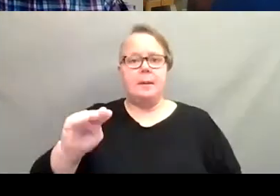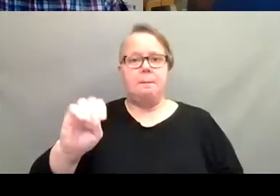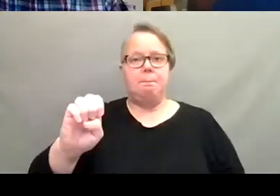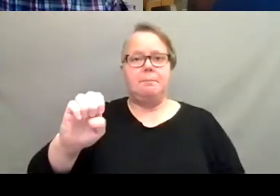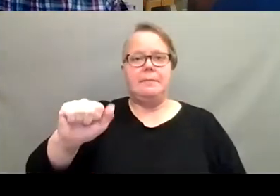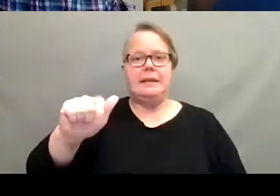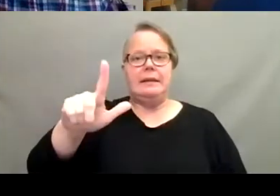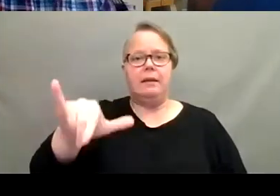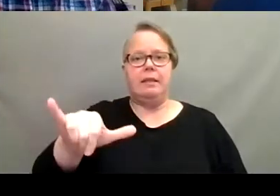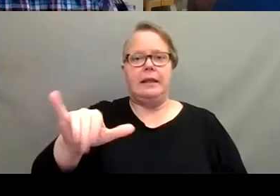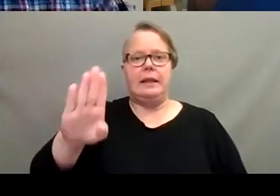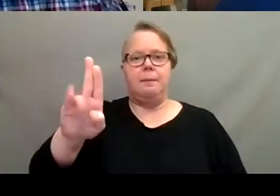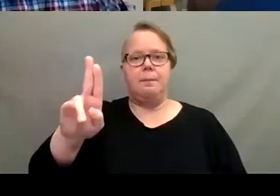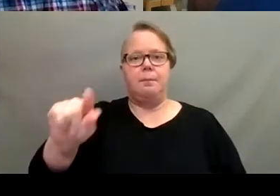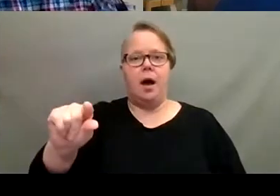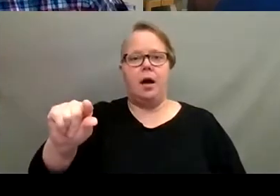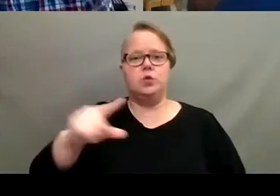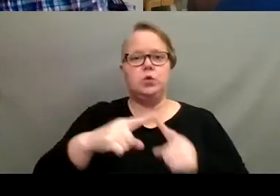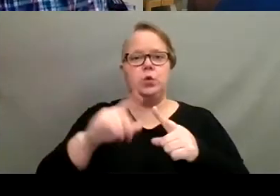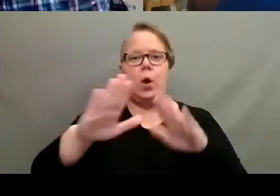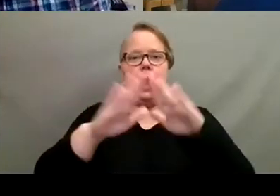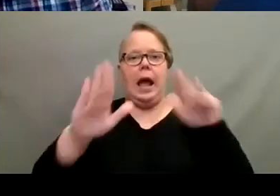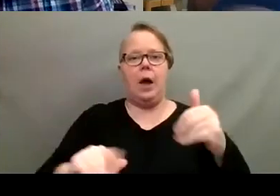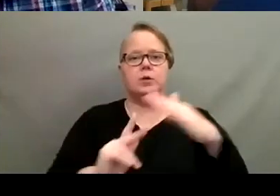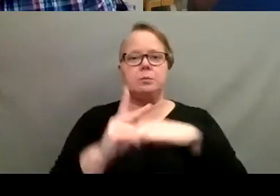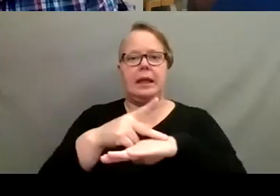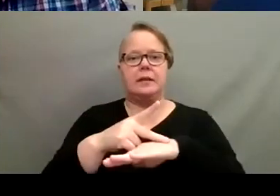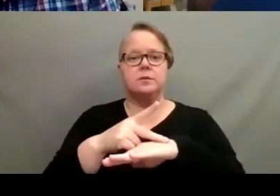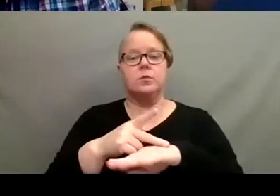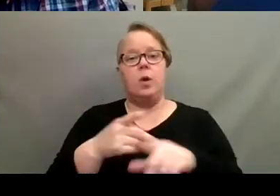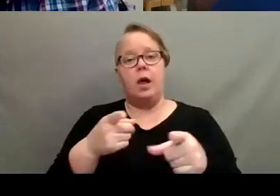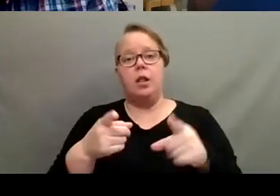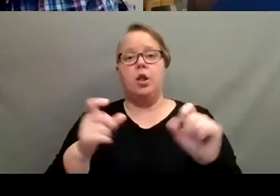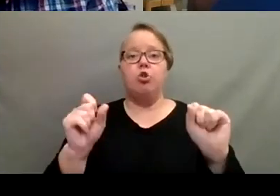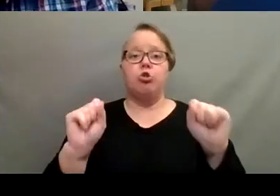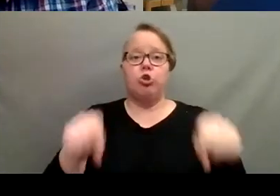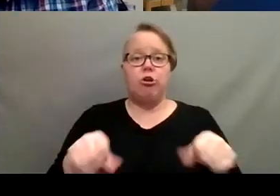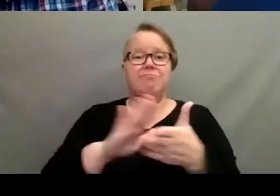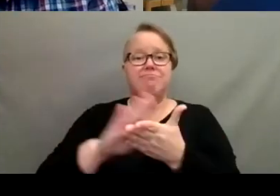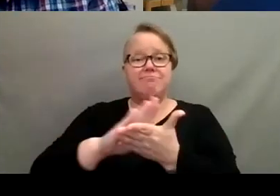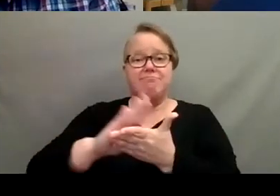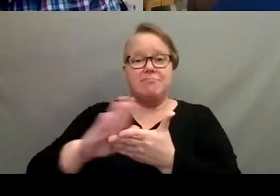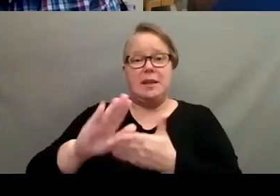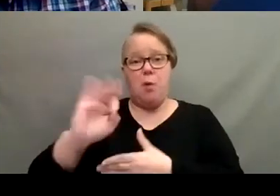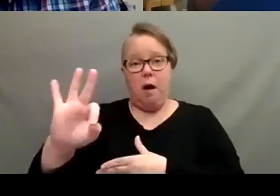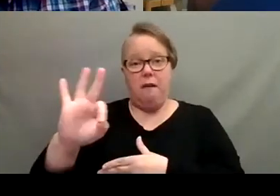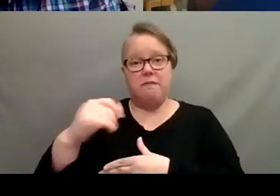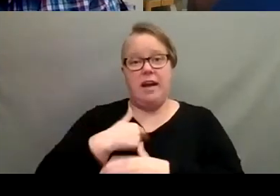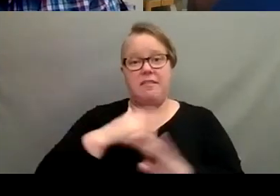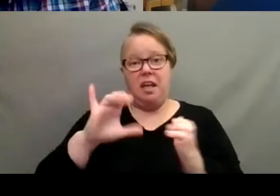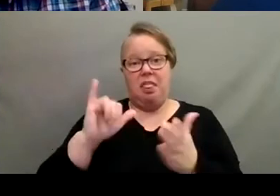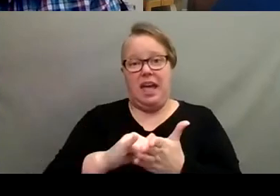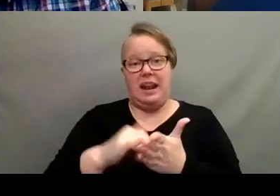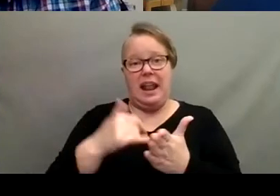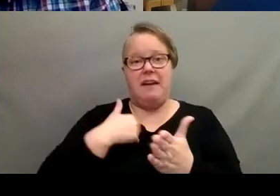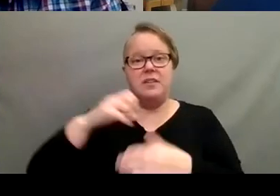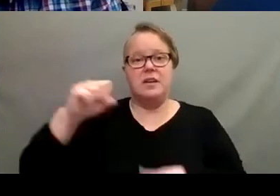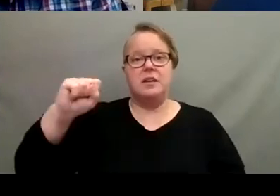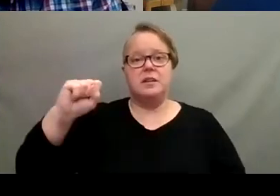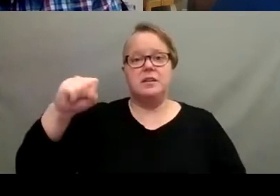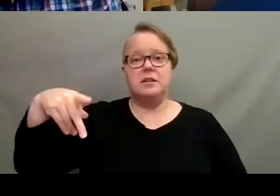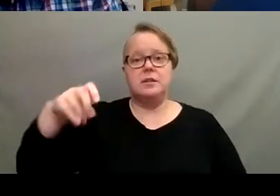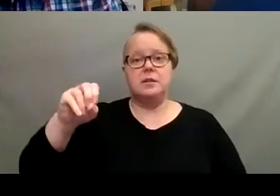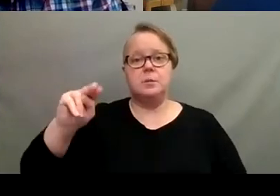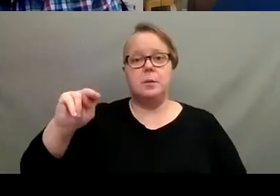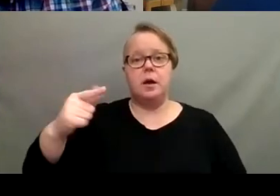plants. So you could go through and try to kind of clean those off. Um, I've done that. You just kind of get a sponge and, and wipe